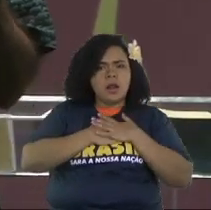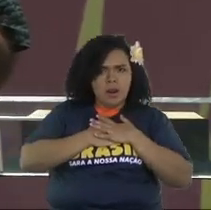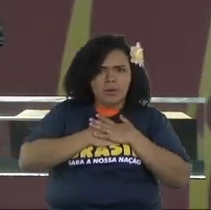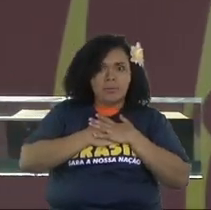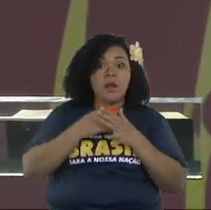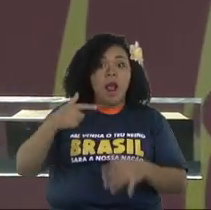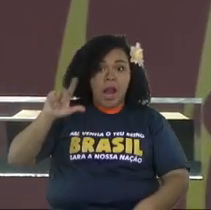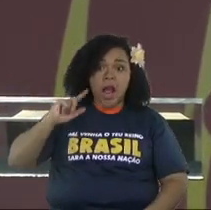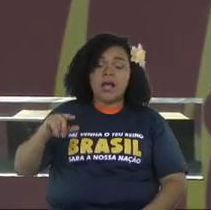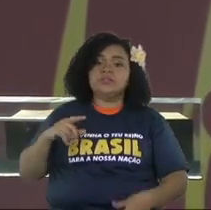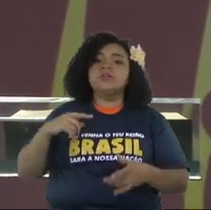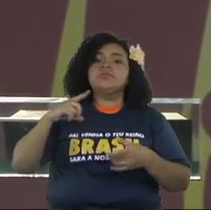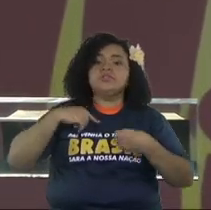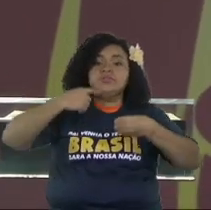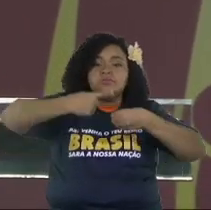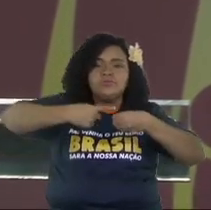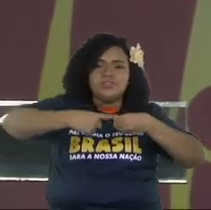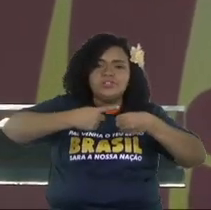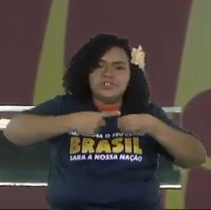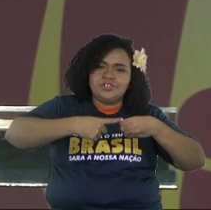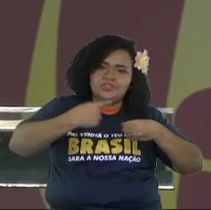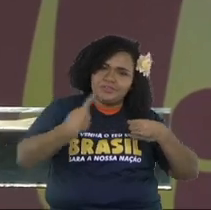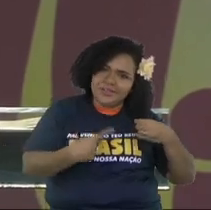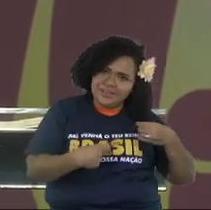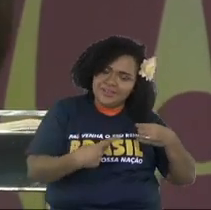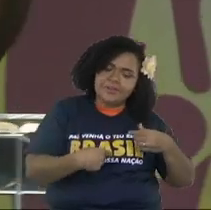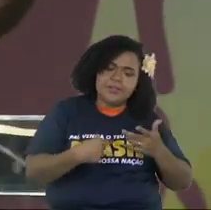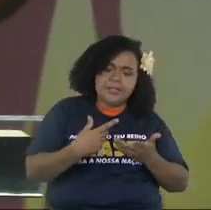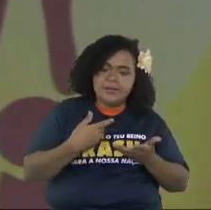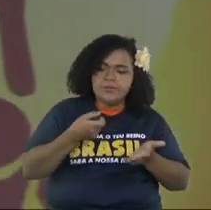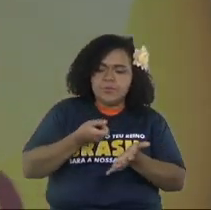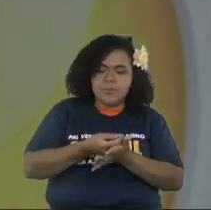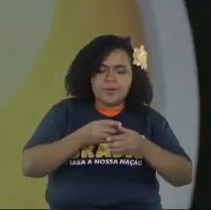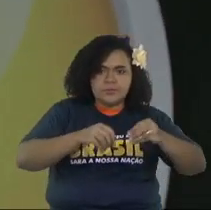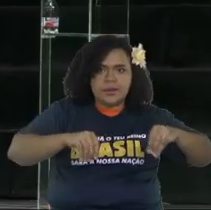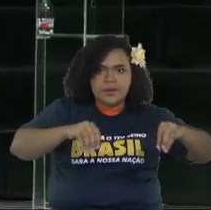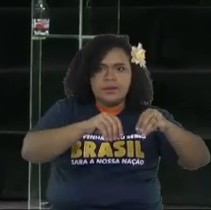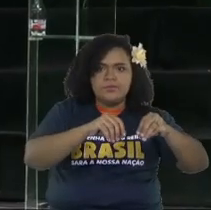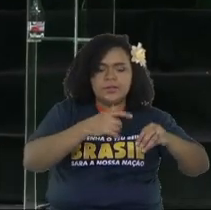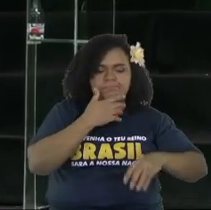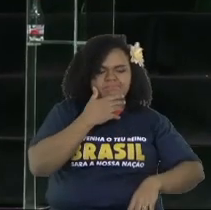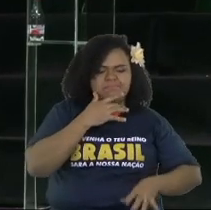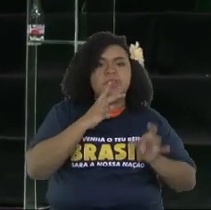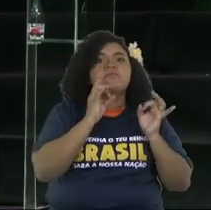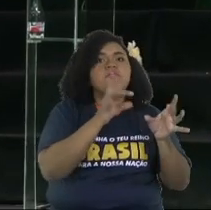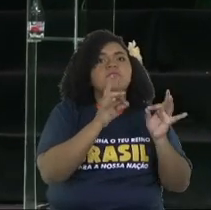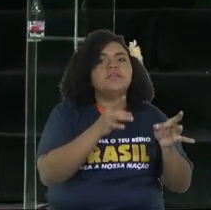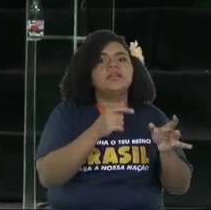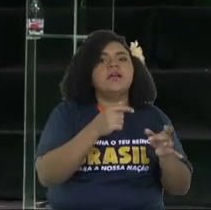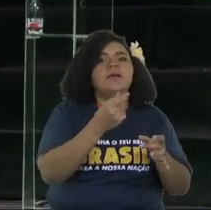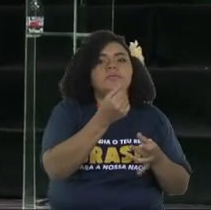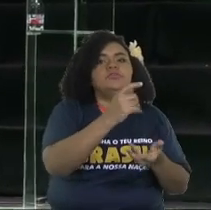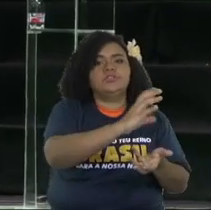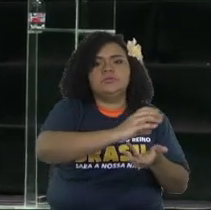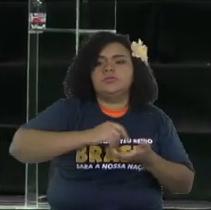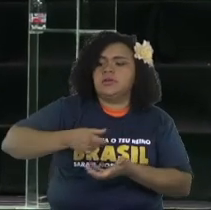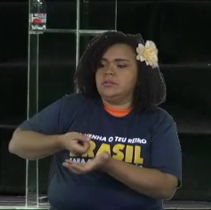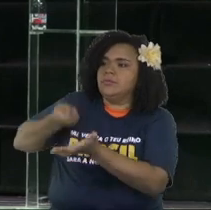it's my my my my country houses there